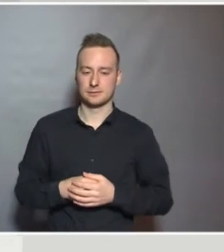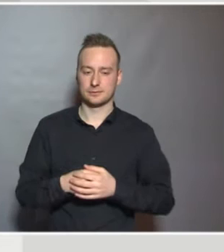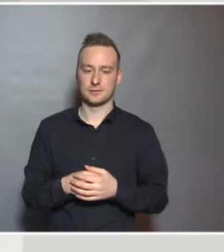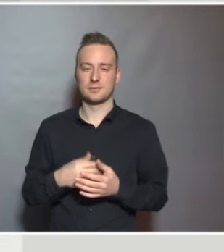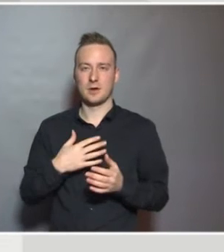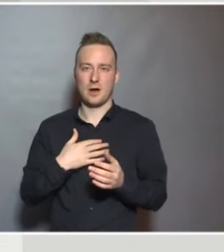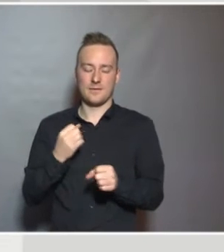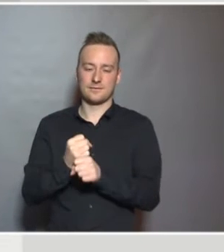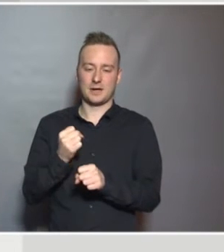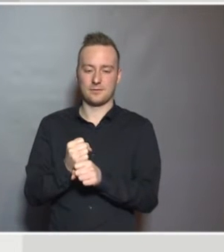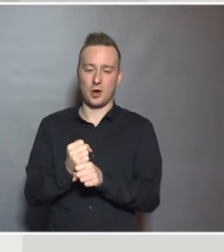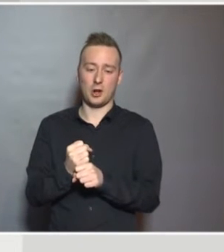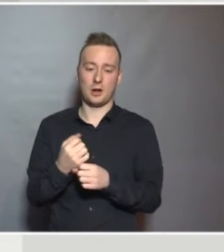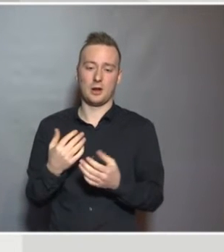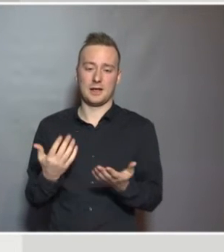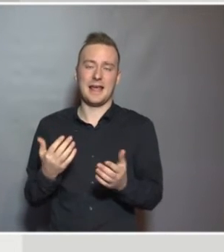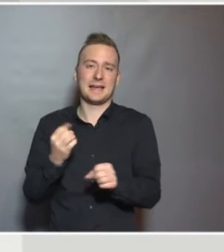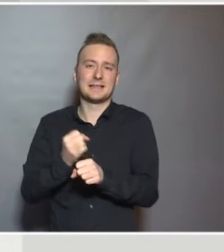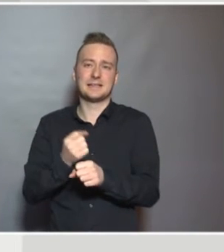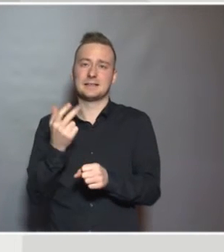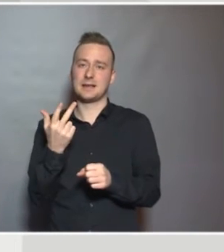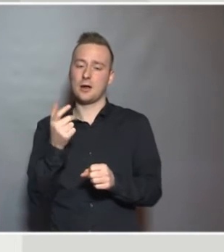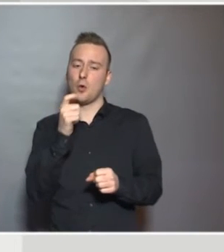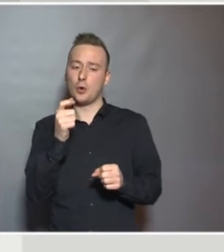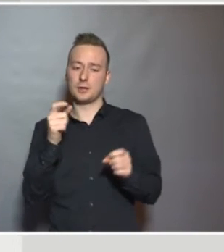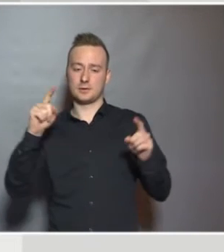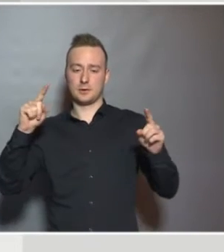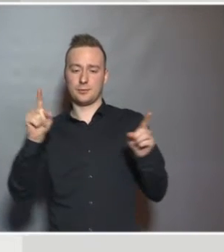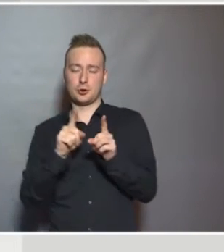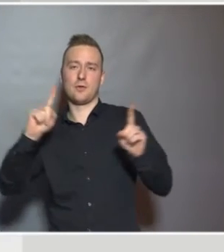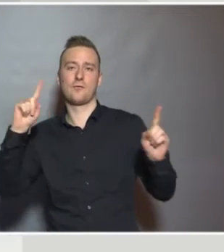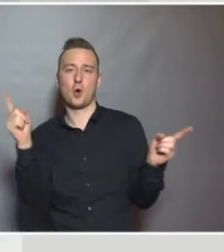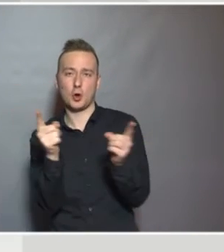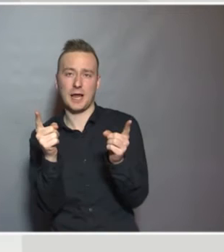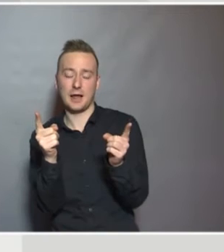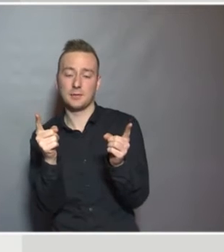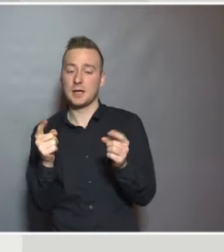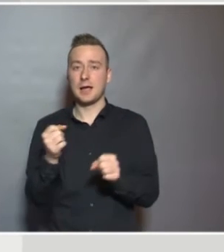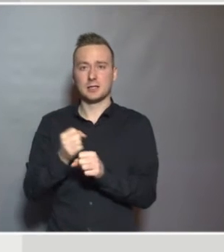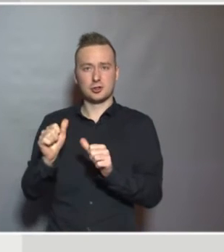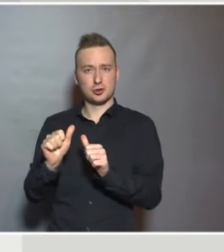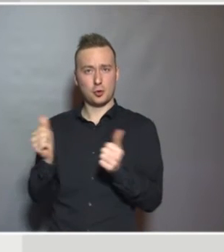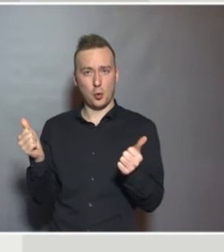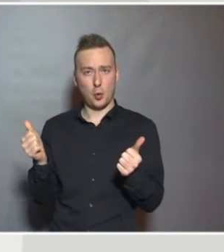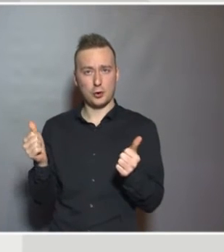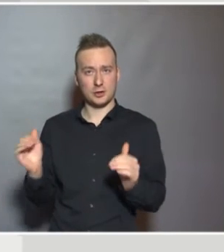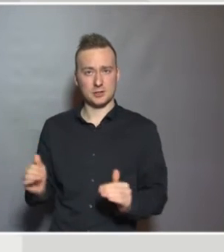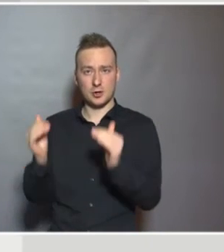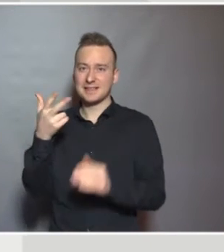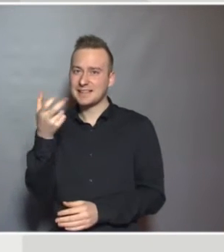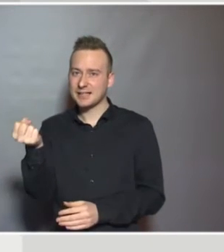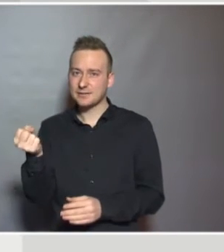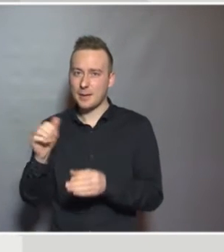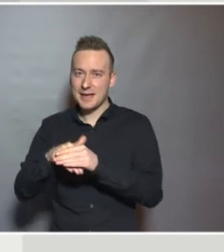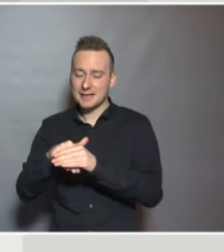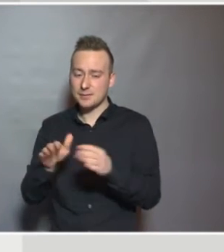words, so we're gradually shortening it. But we are quite a big organisation, 30 member countries, and